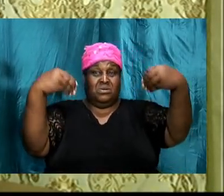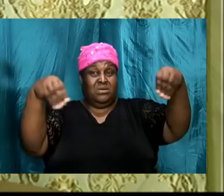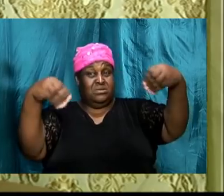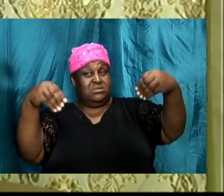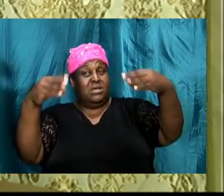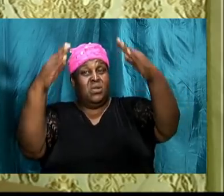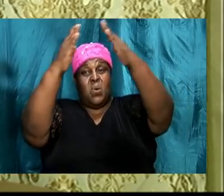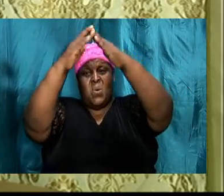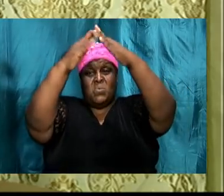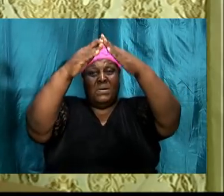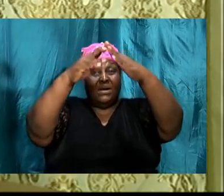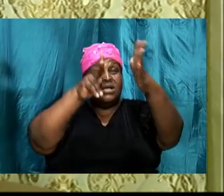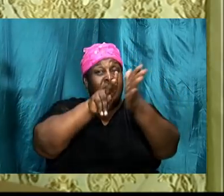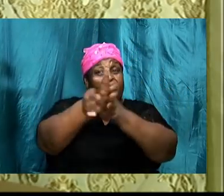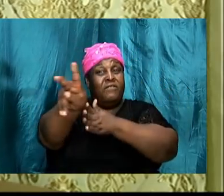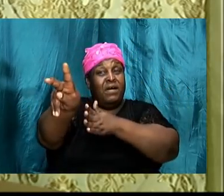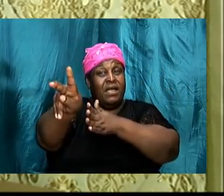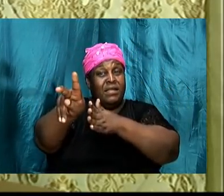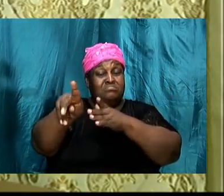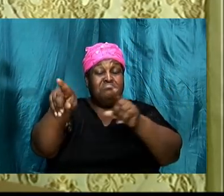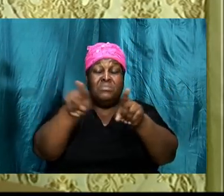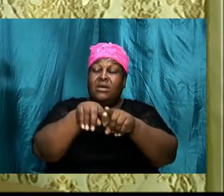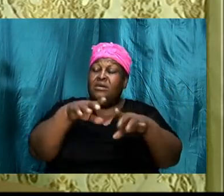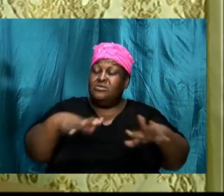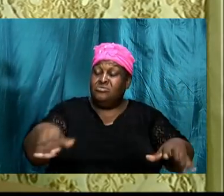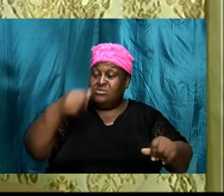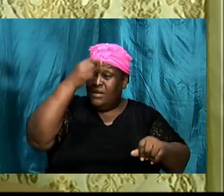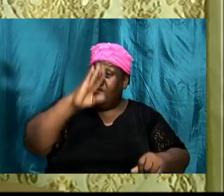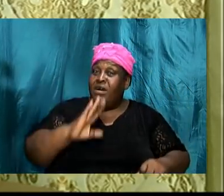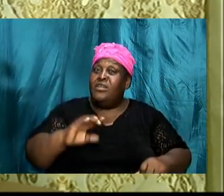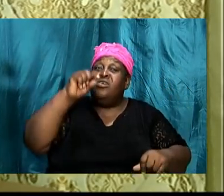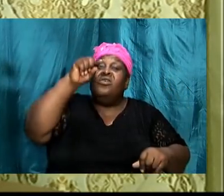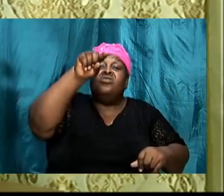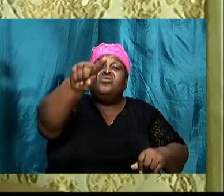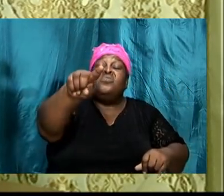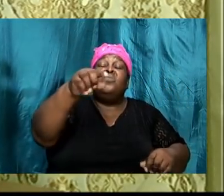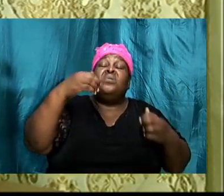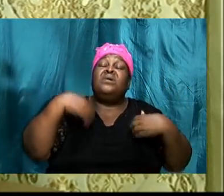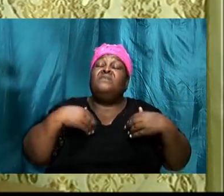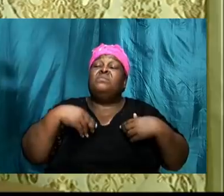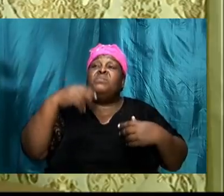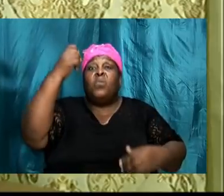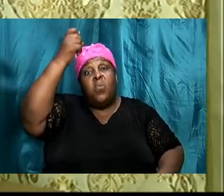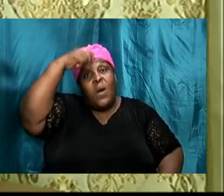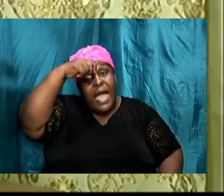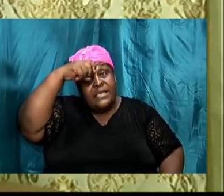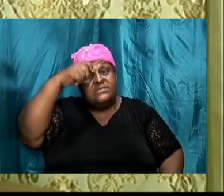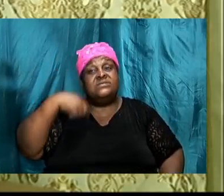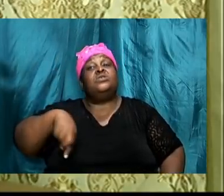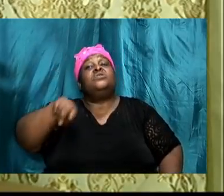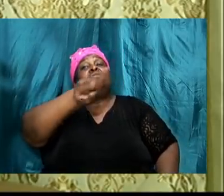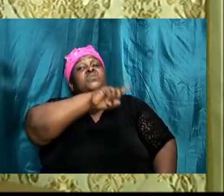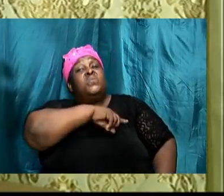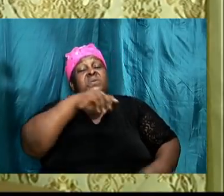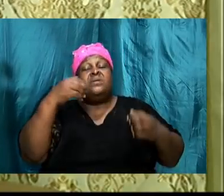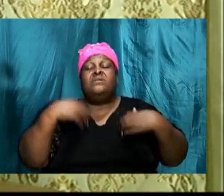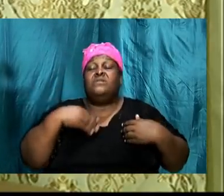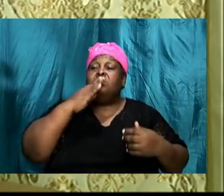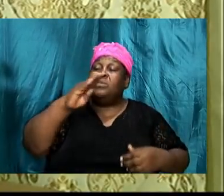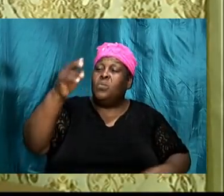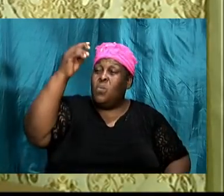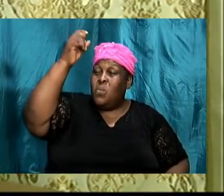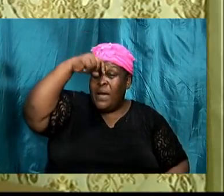children of the living God we have to be wise and it is important that we find the mind of God